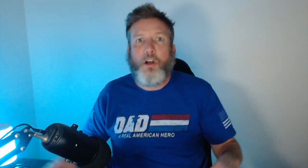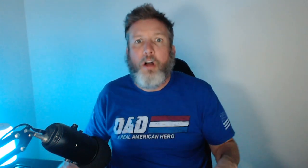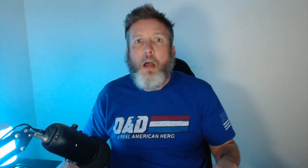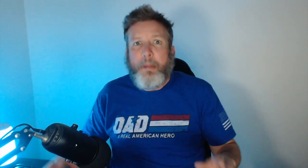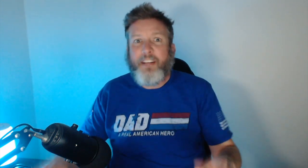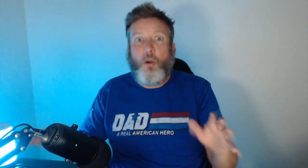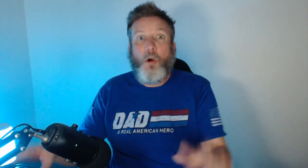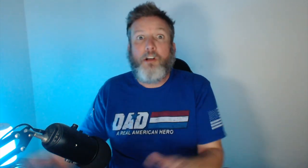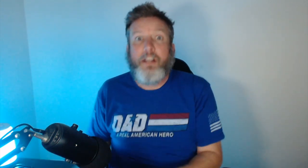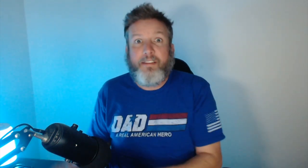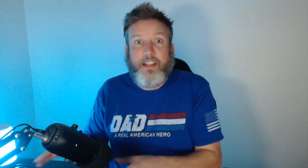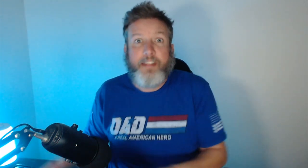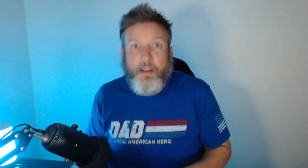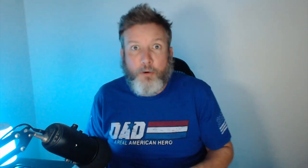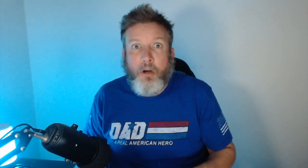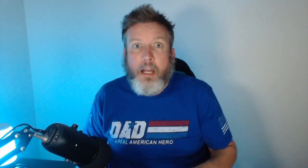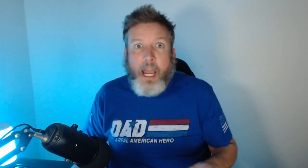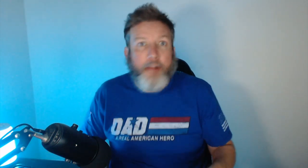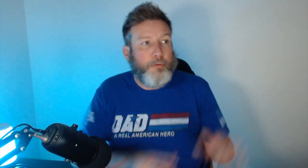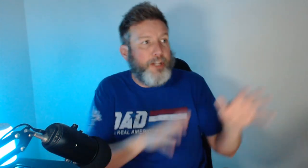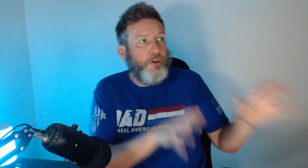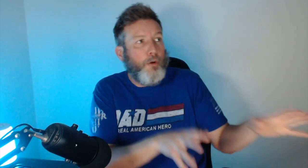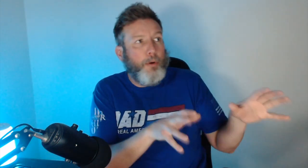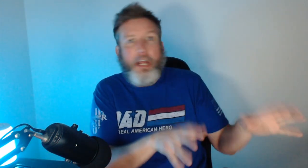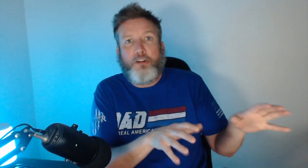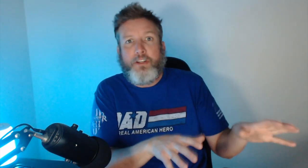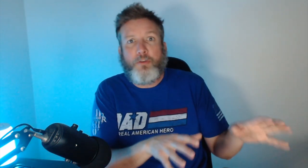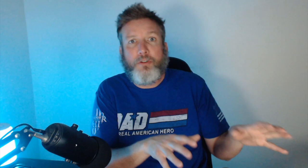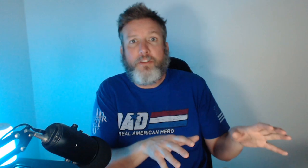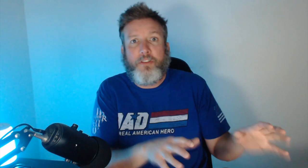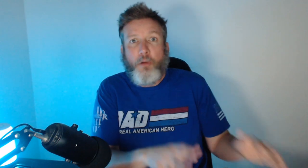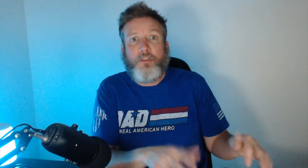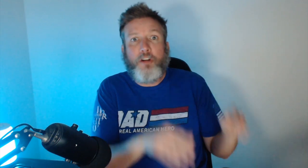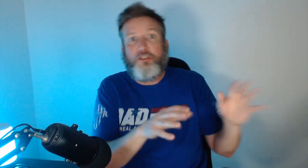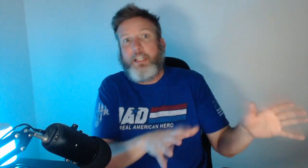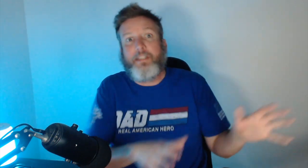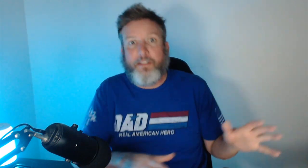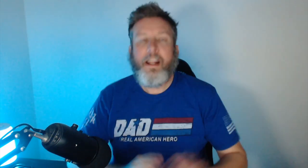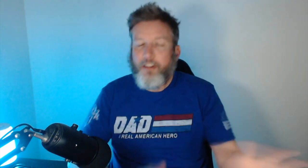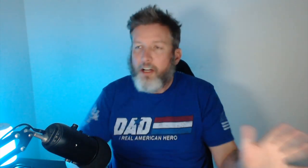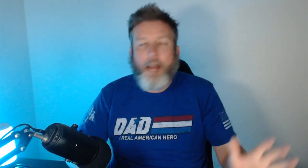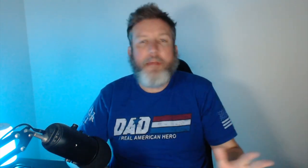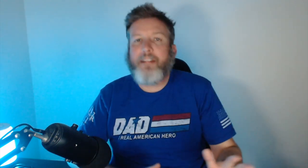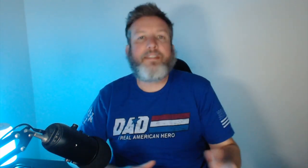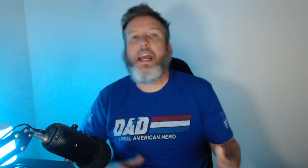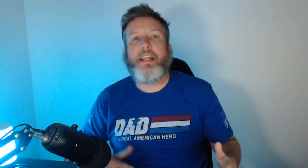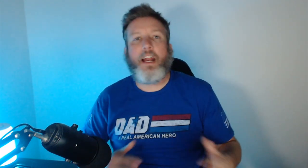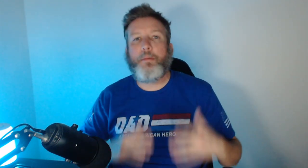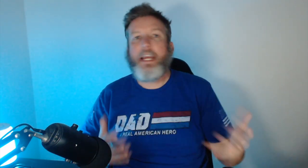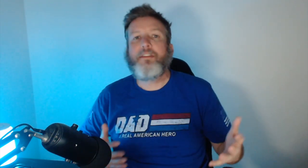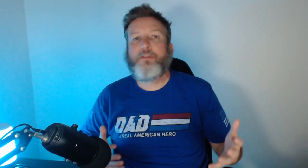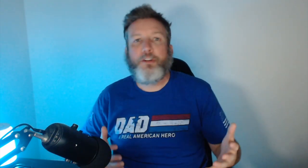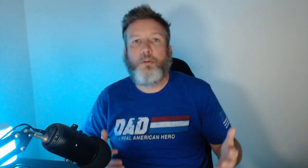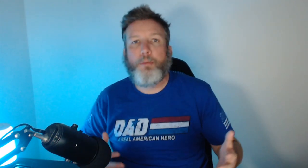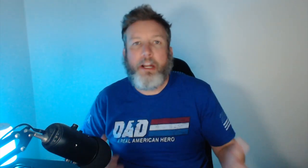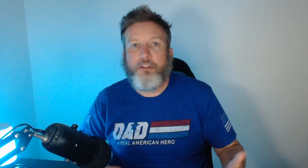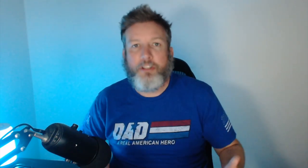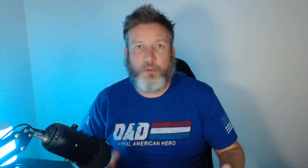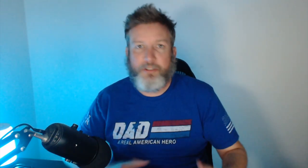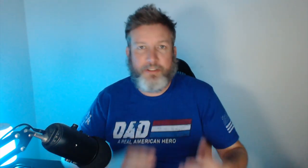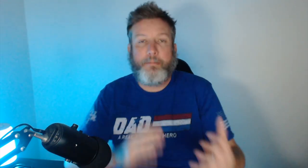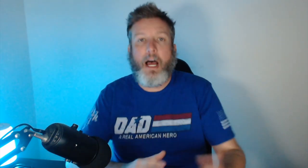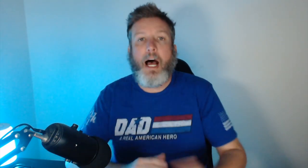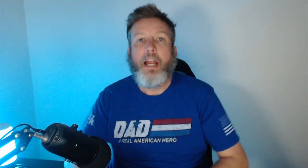use oil because oil is the devil. And renewable energy sources, those are Jesus. And look, I'm not saying that I'm against renewable